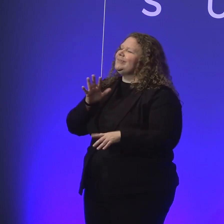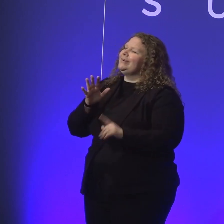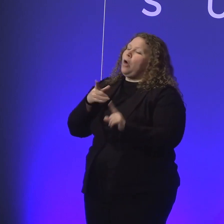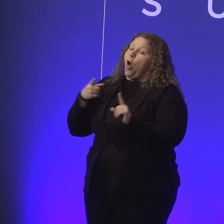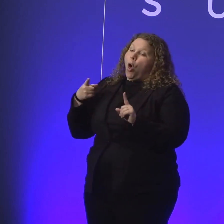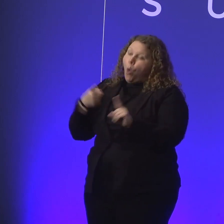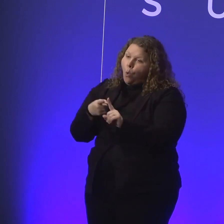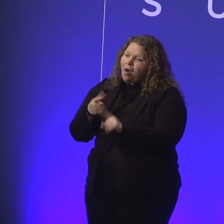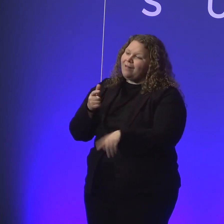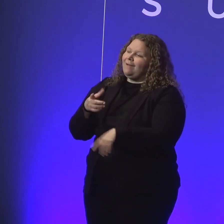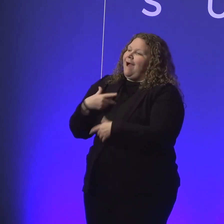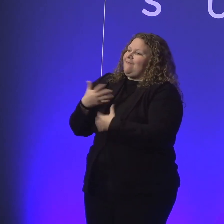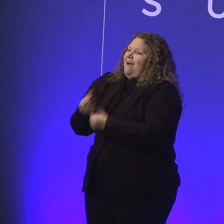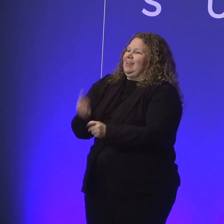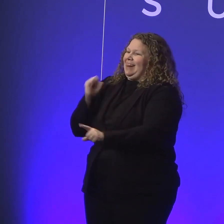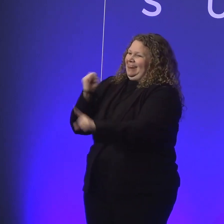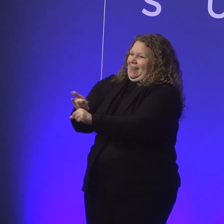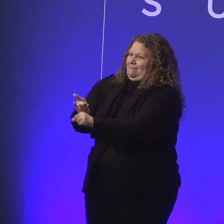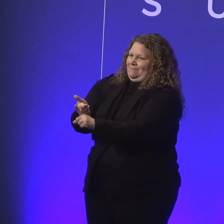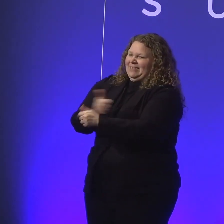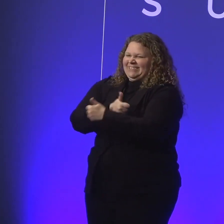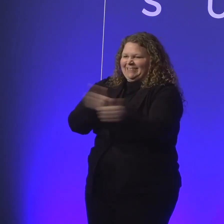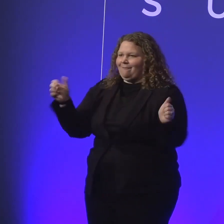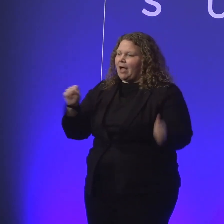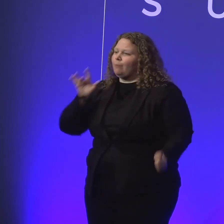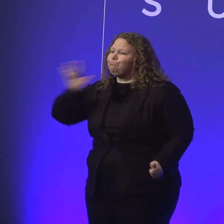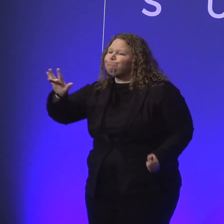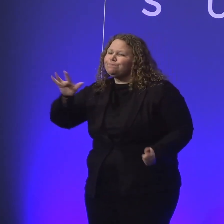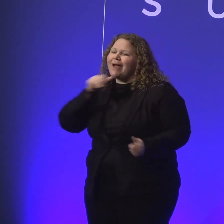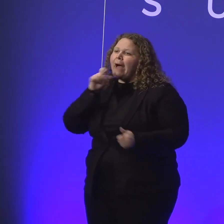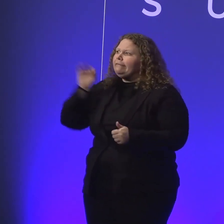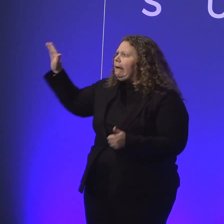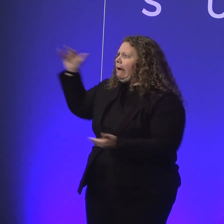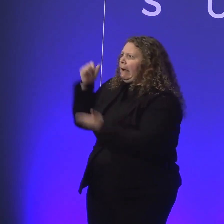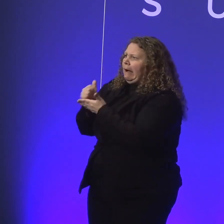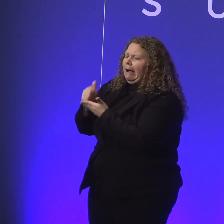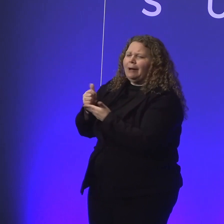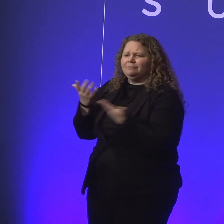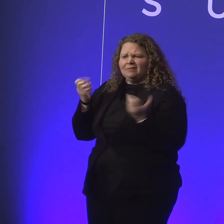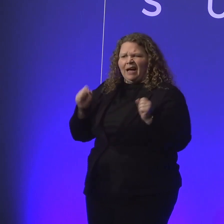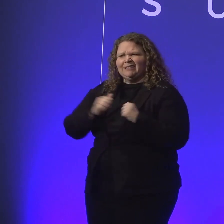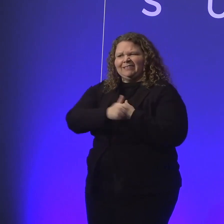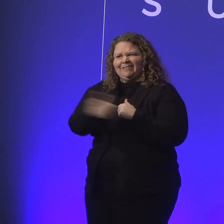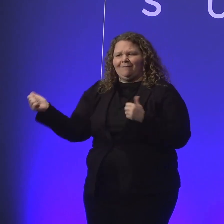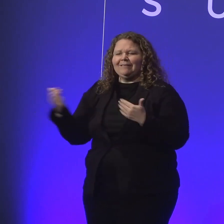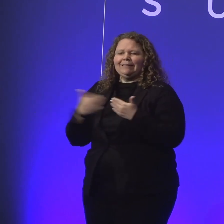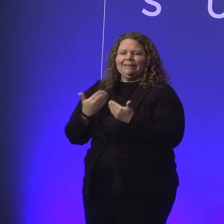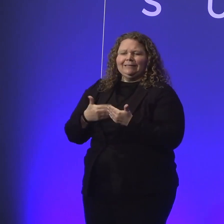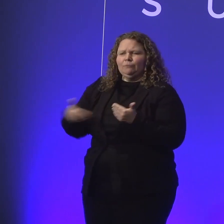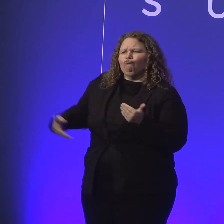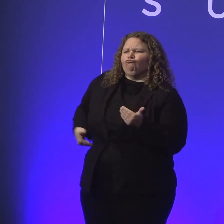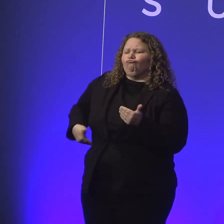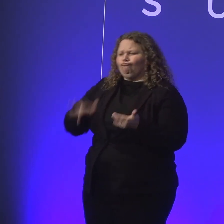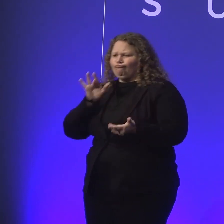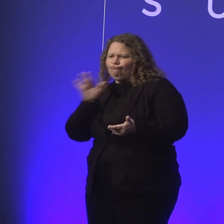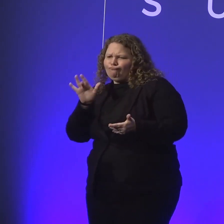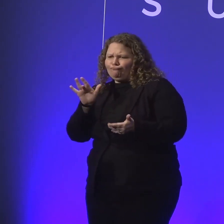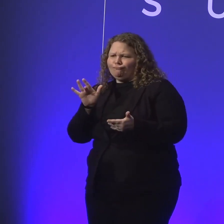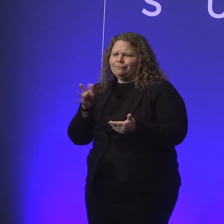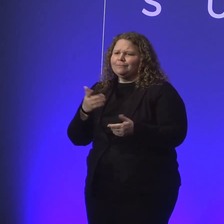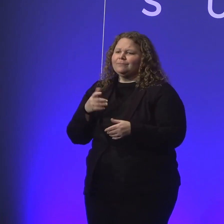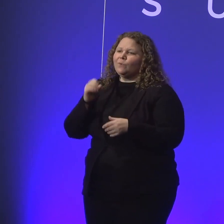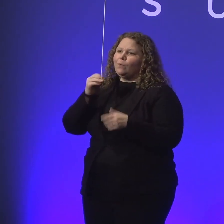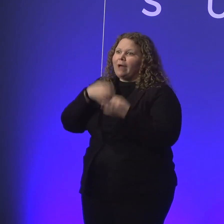the deliverable accessibility more at the front end of an organization. But really, the answer to your question is, you know, partner with us, work with us,